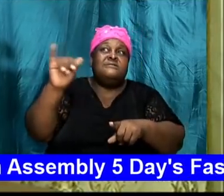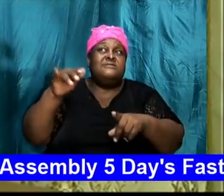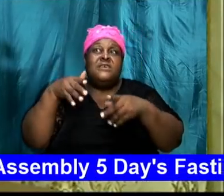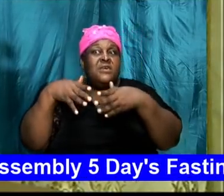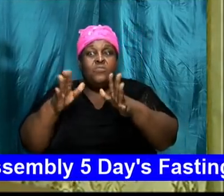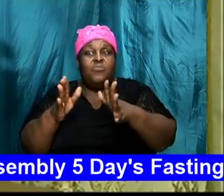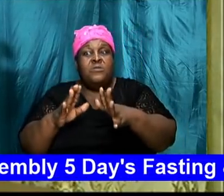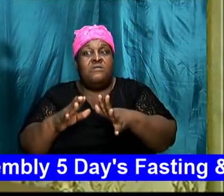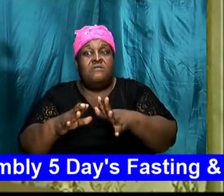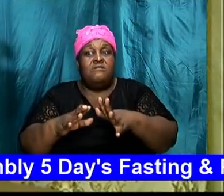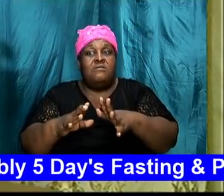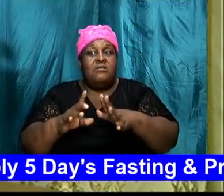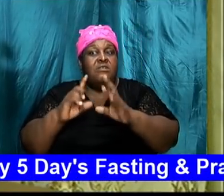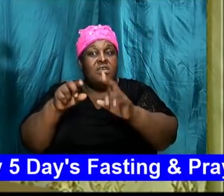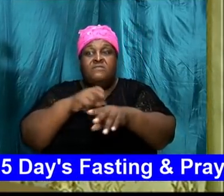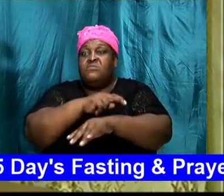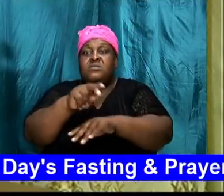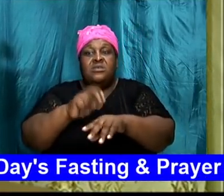can't number